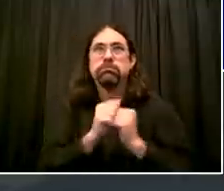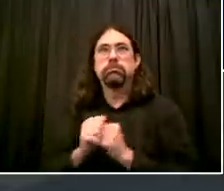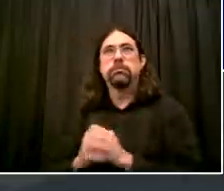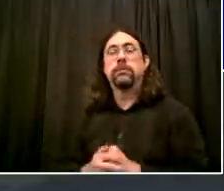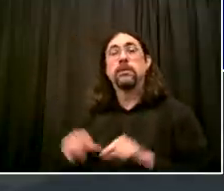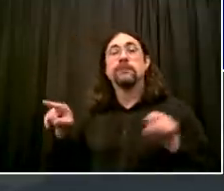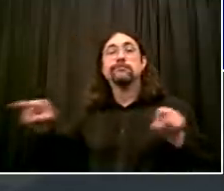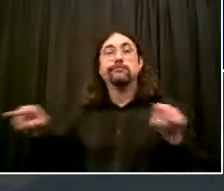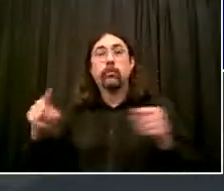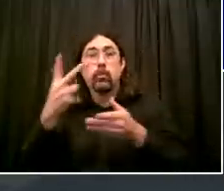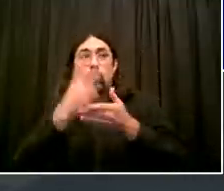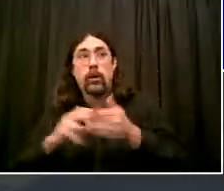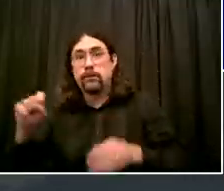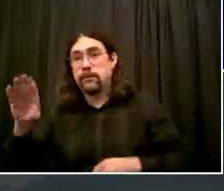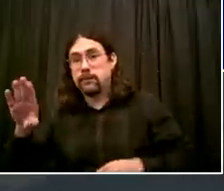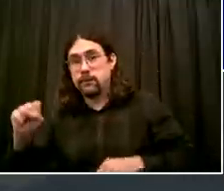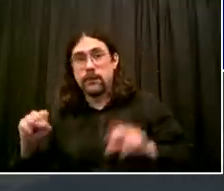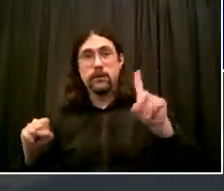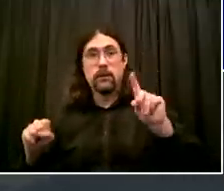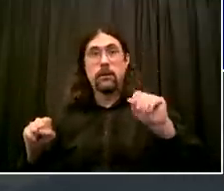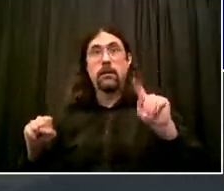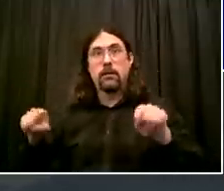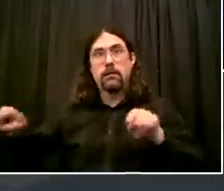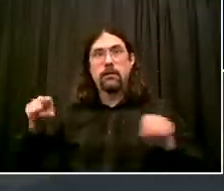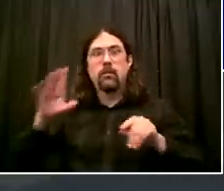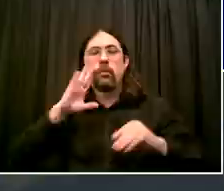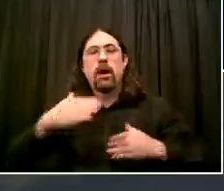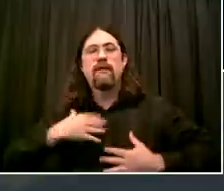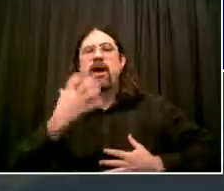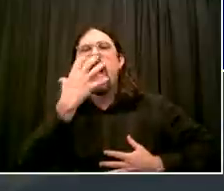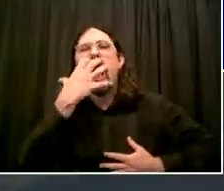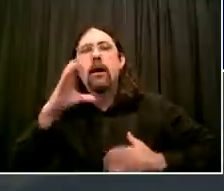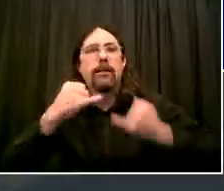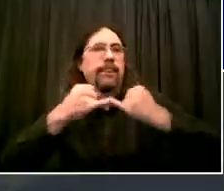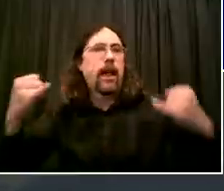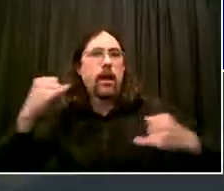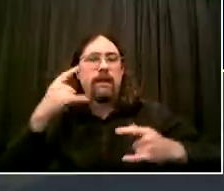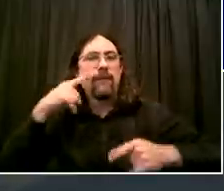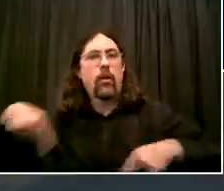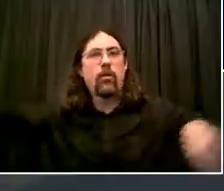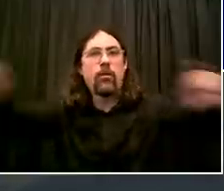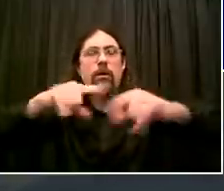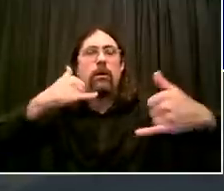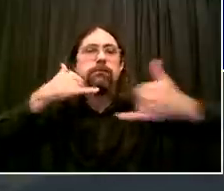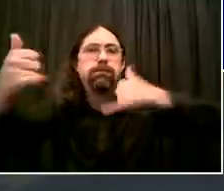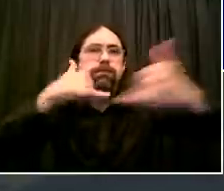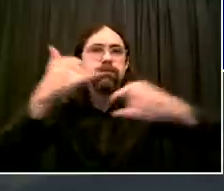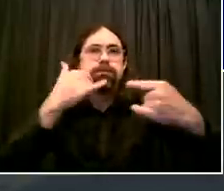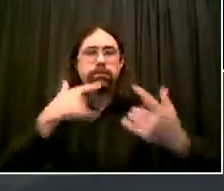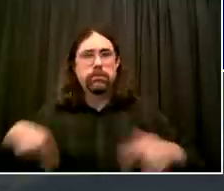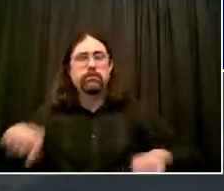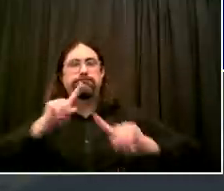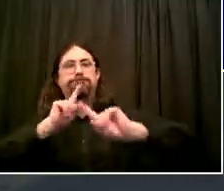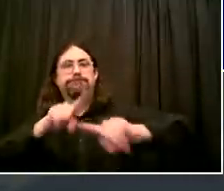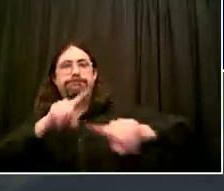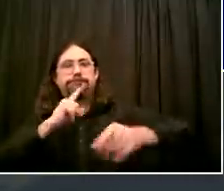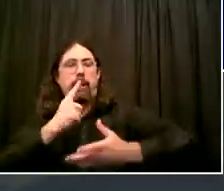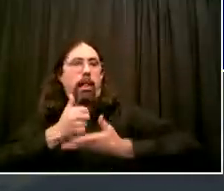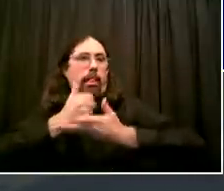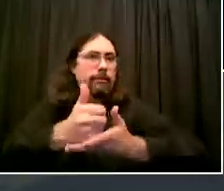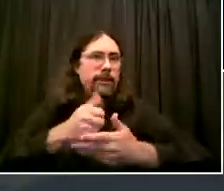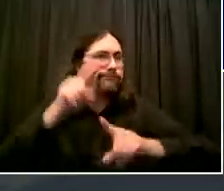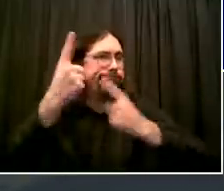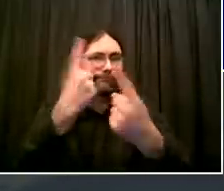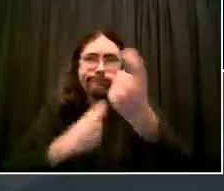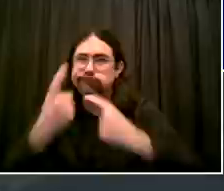888-SBS-4NYC. Anyone who has a question or concern about how to apply what it means can turn